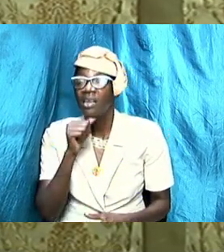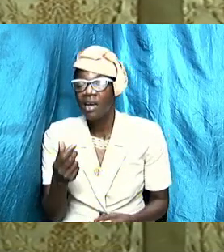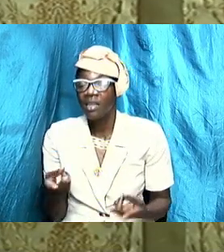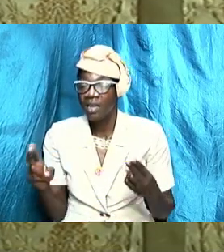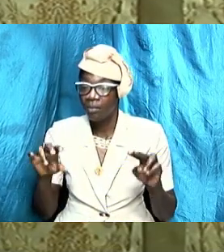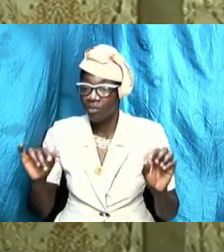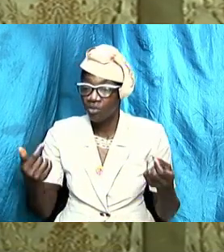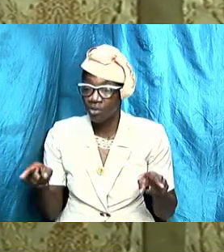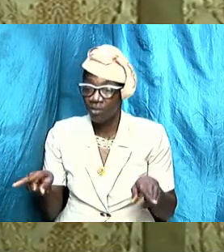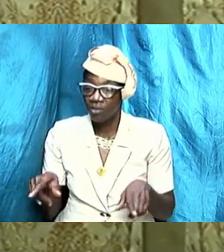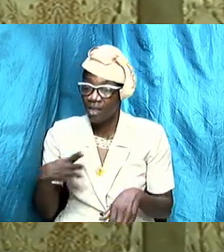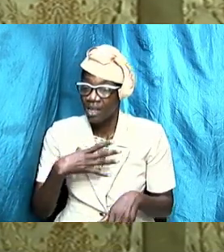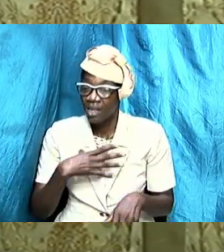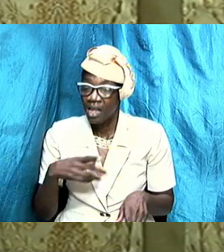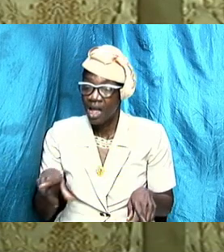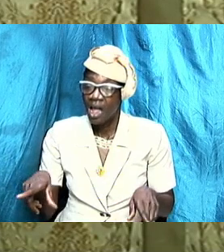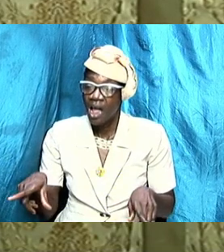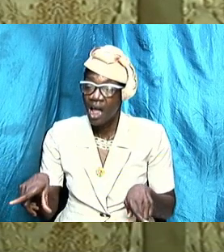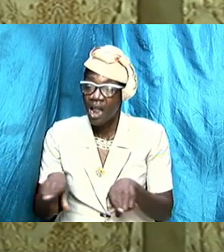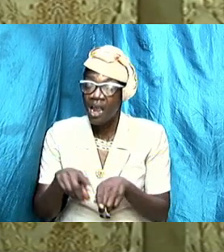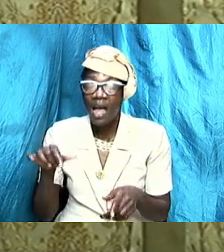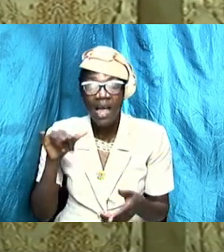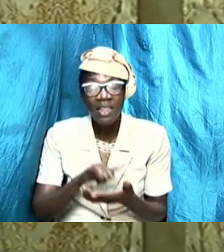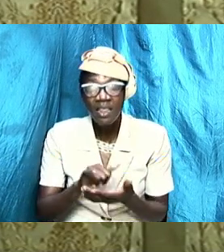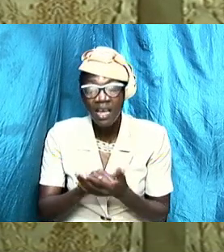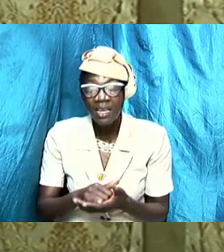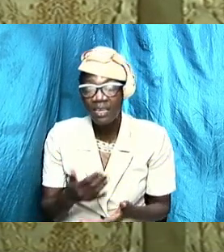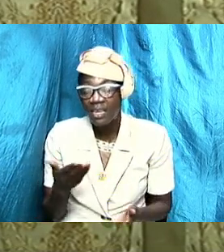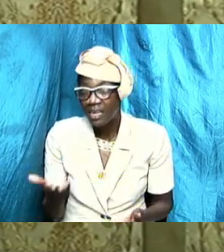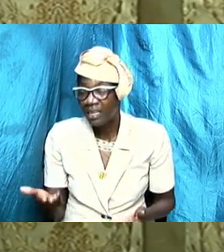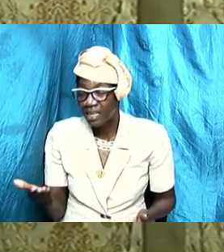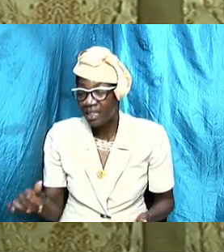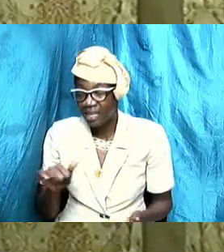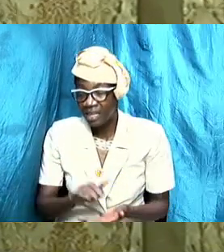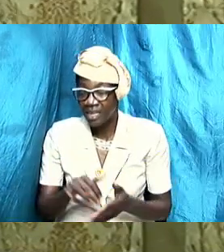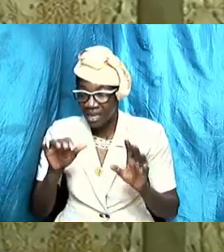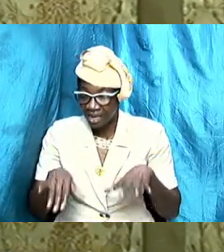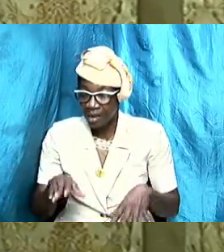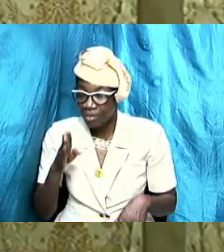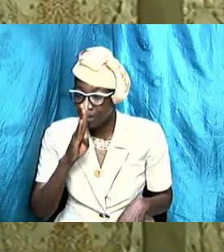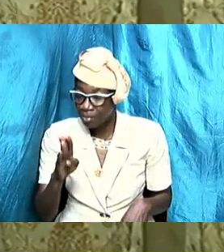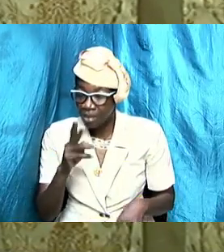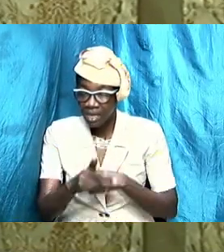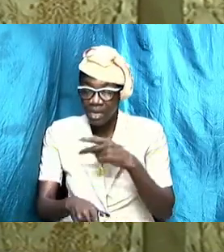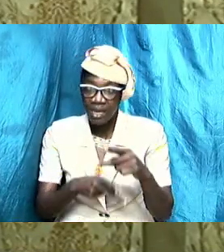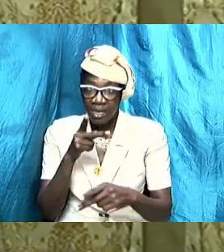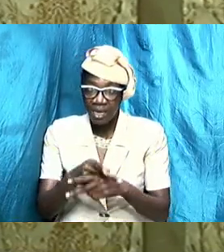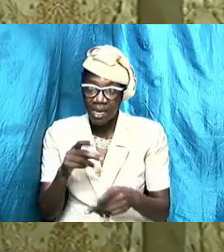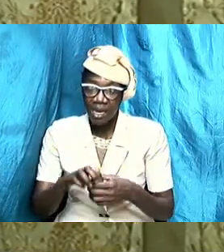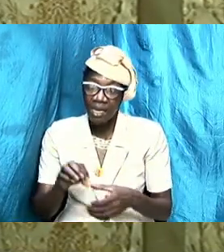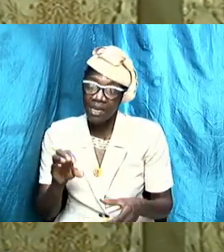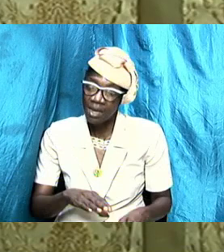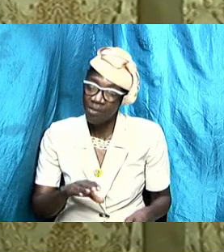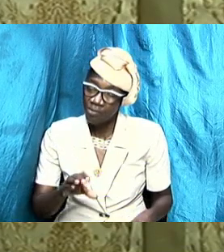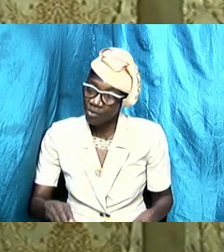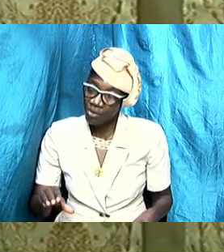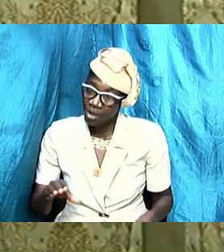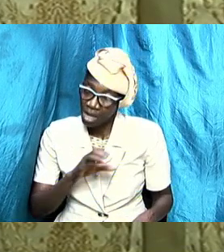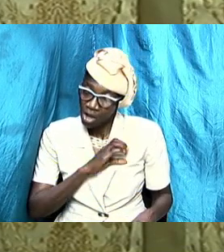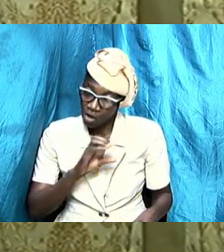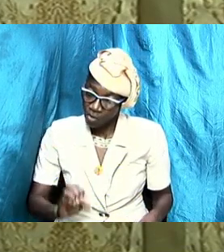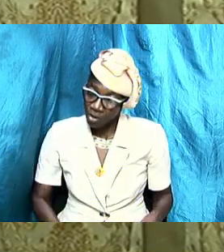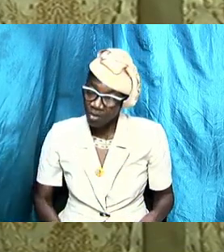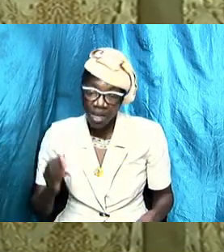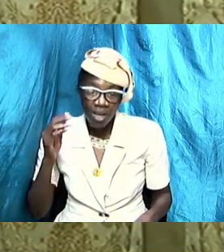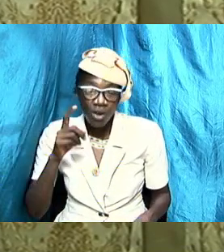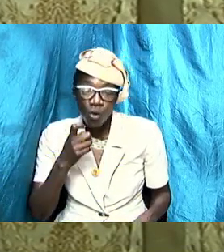that that's why I want us to be Christians because the thing can happen just be the kind of Christian who know how to seek the face of your